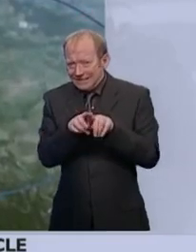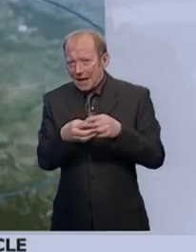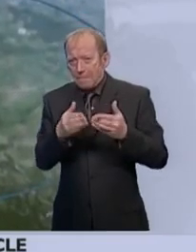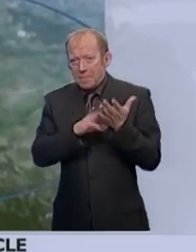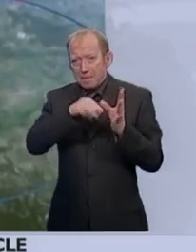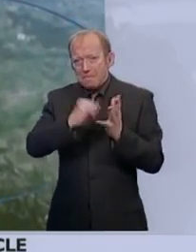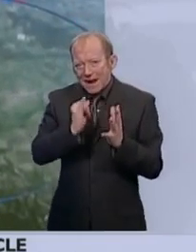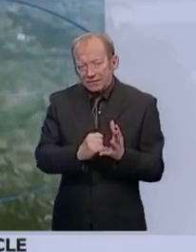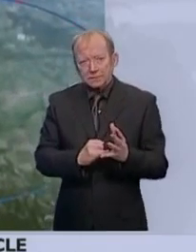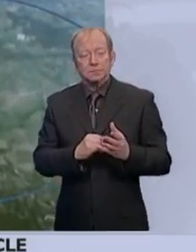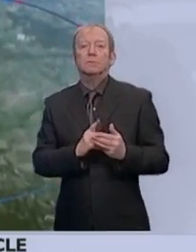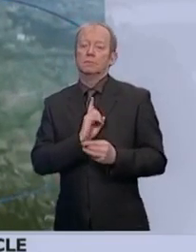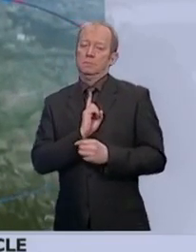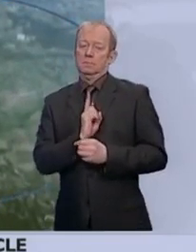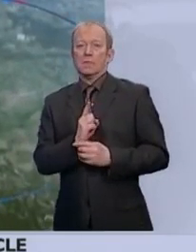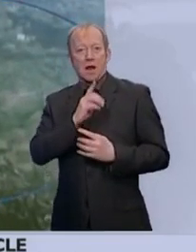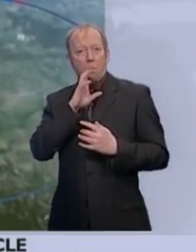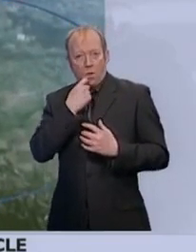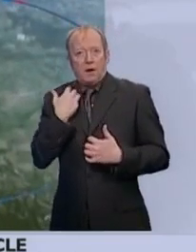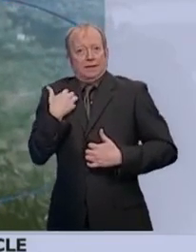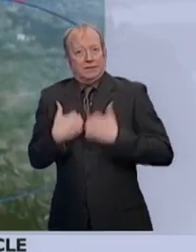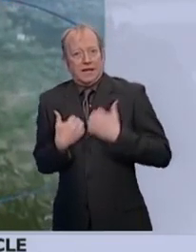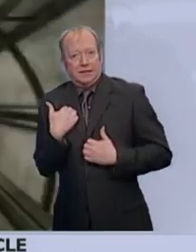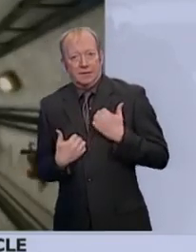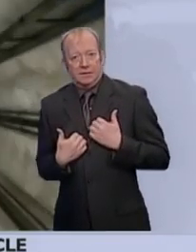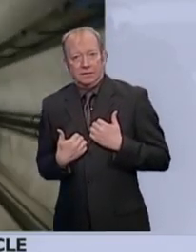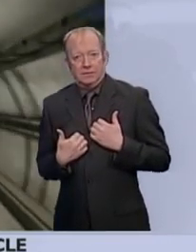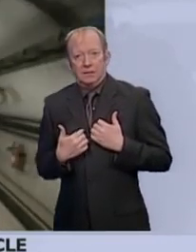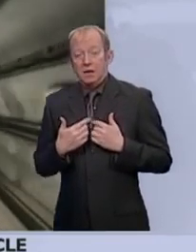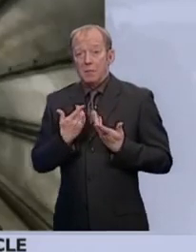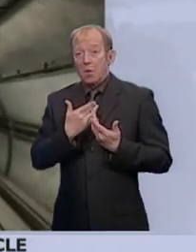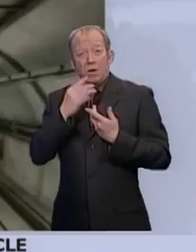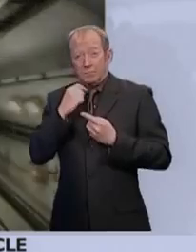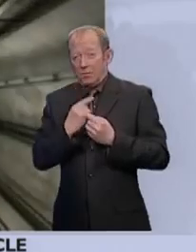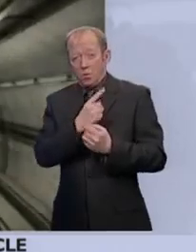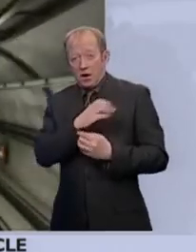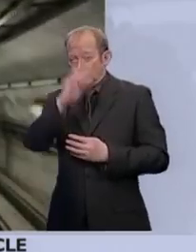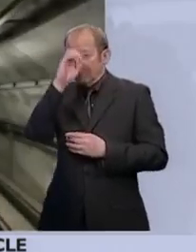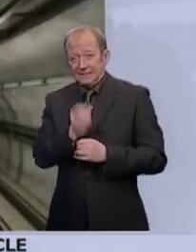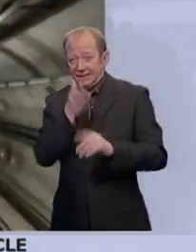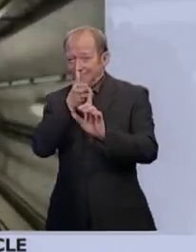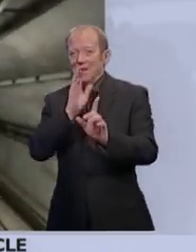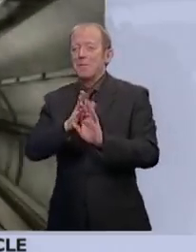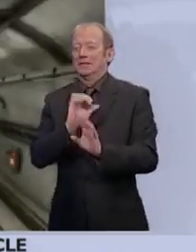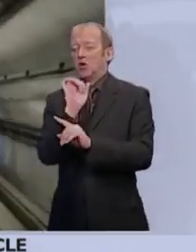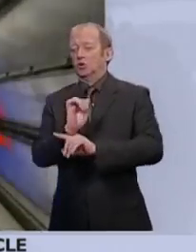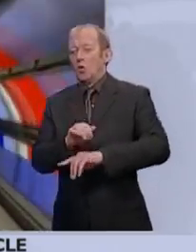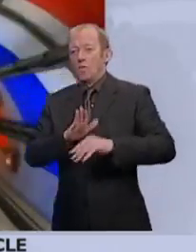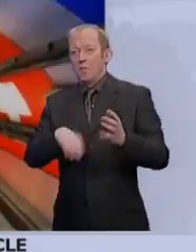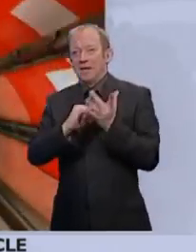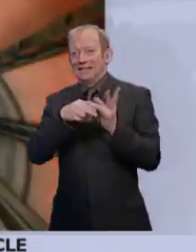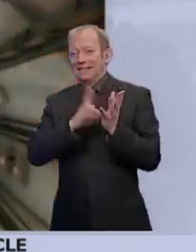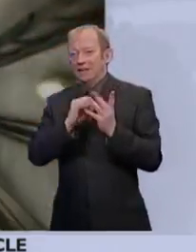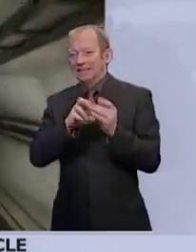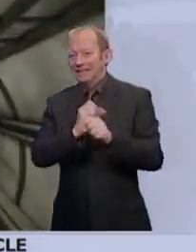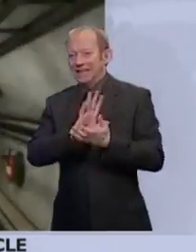be the thing to get excited about. But it still won't be definitive. I must share a joke with you from Simon Singh from Twitter.